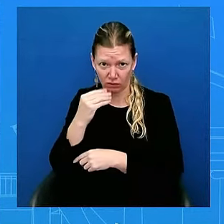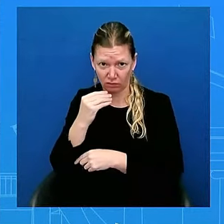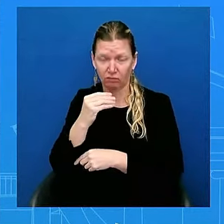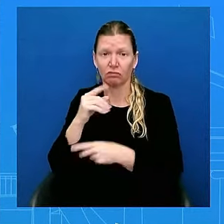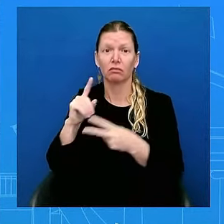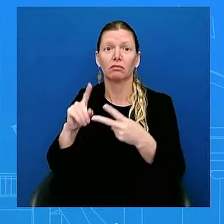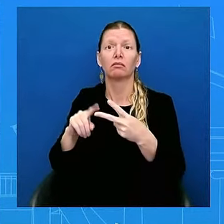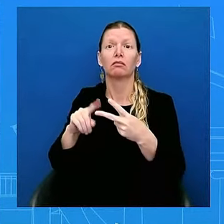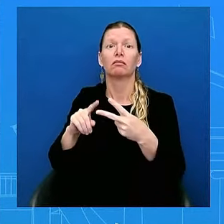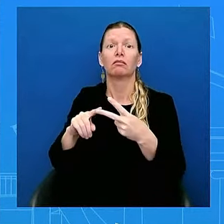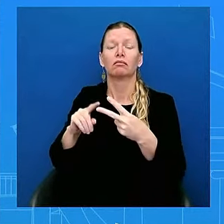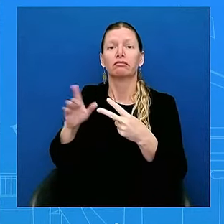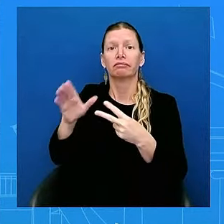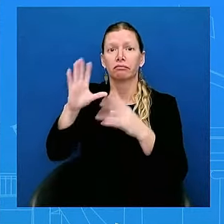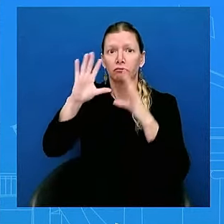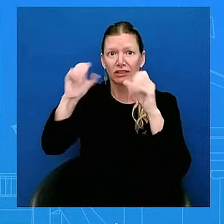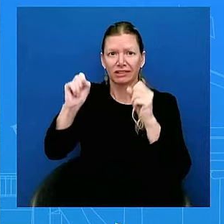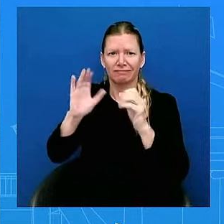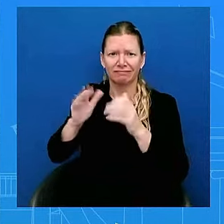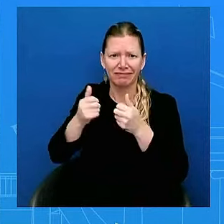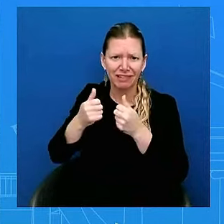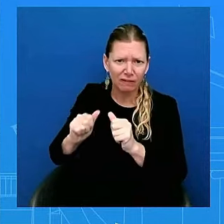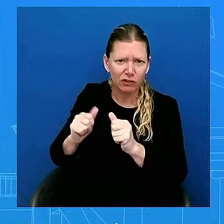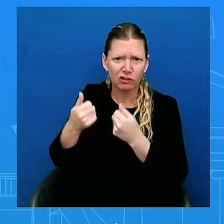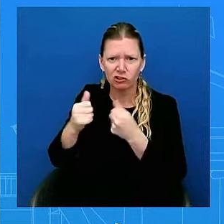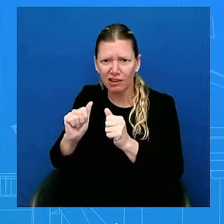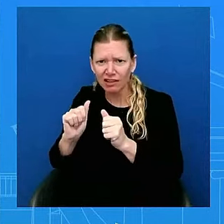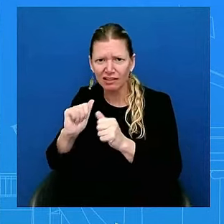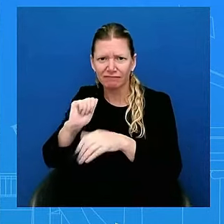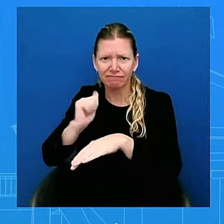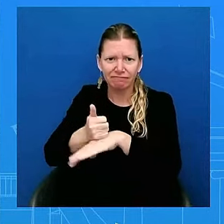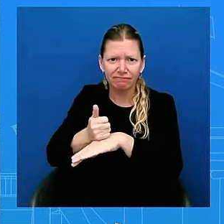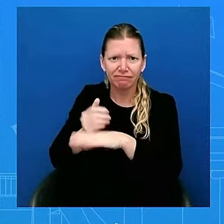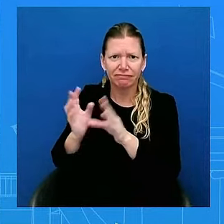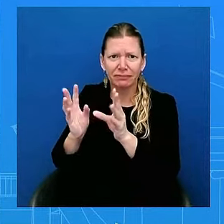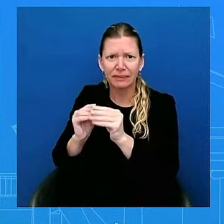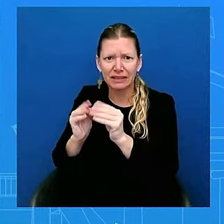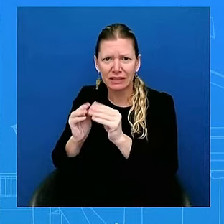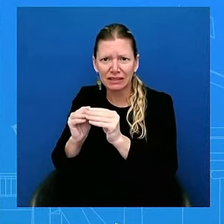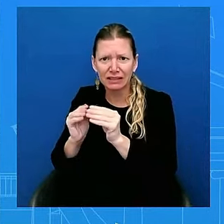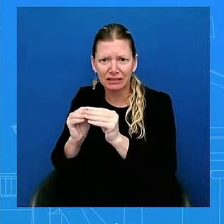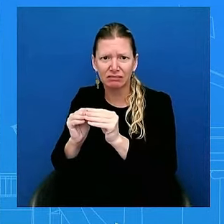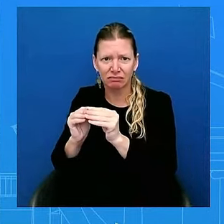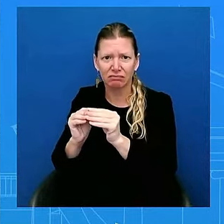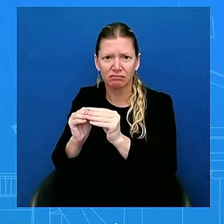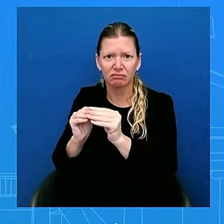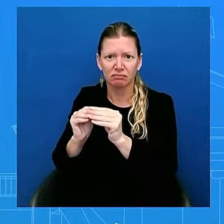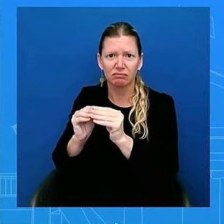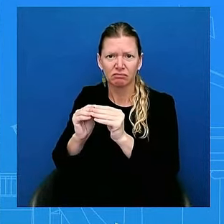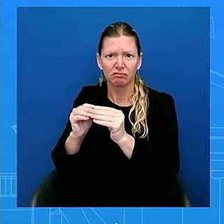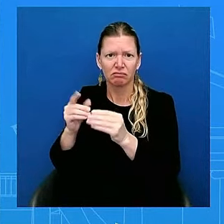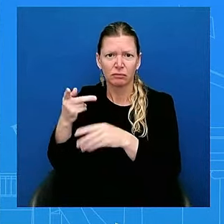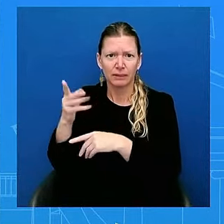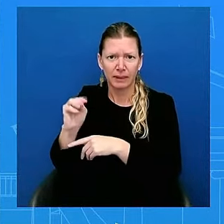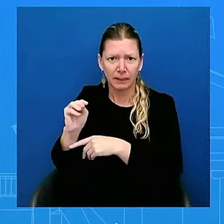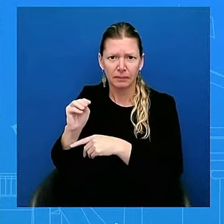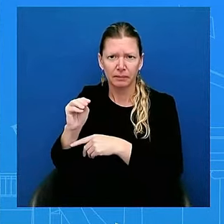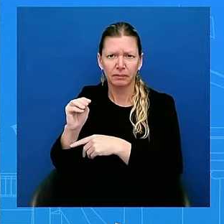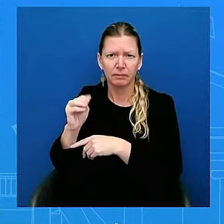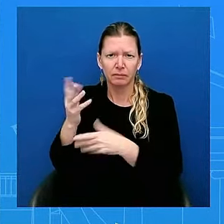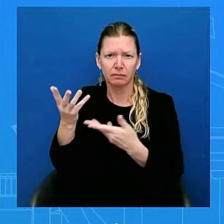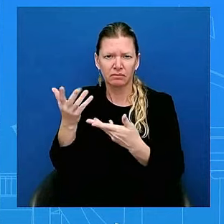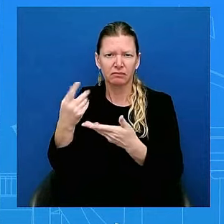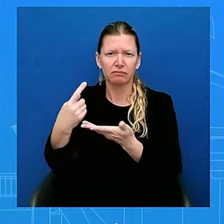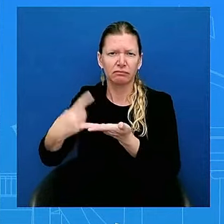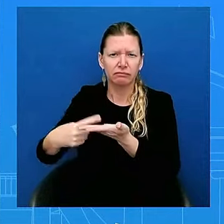Minister here tomorrow to discuss developments in Gaza, including negotiations on a ceasefire deal and the humanitarian situation on the ground.